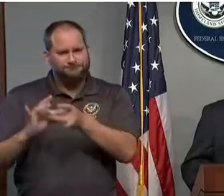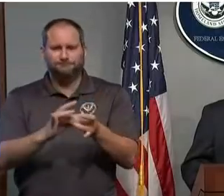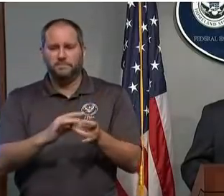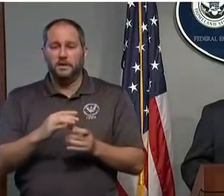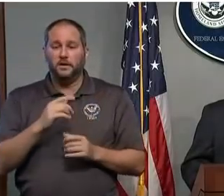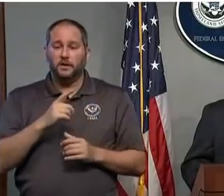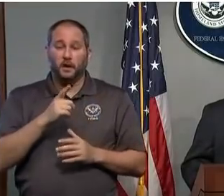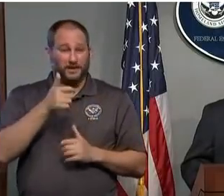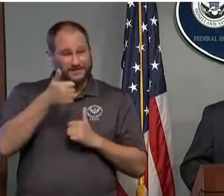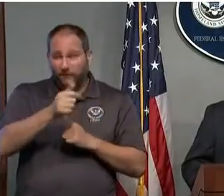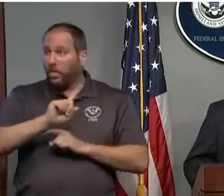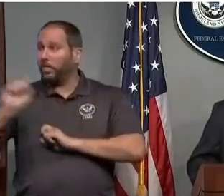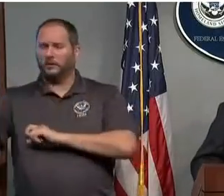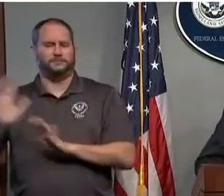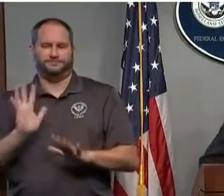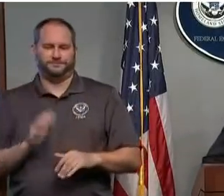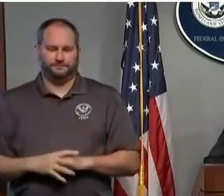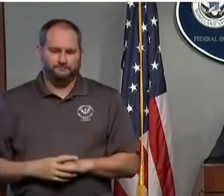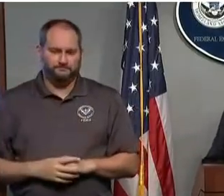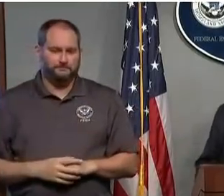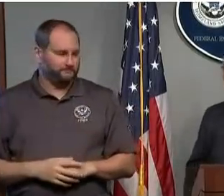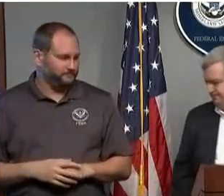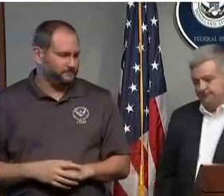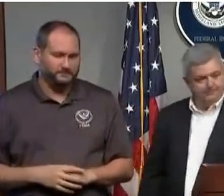disaster-affected communities. Thank you.